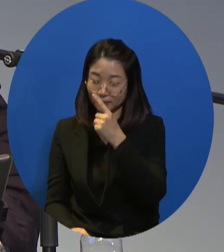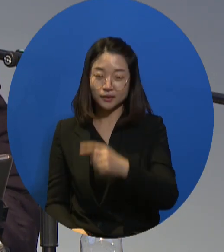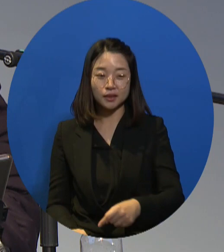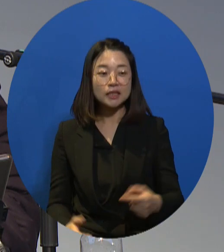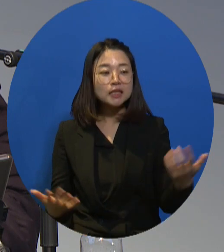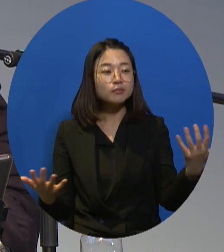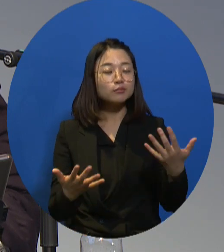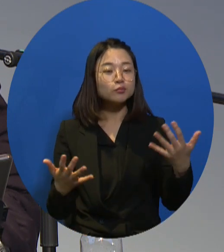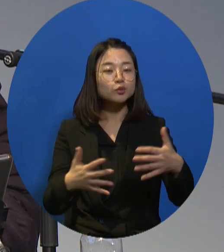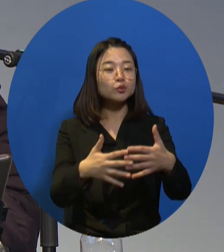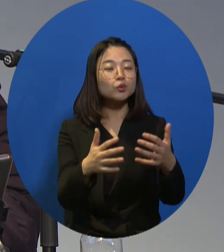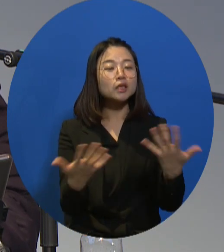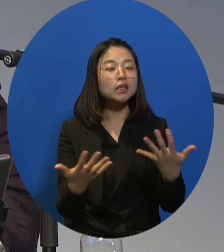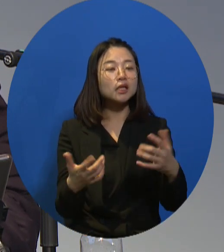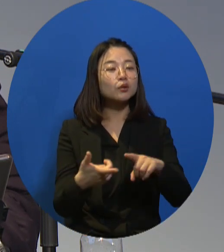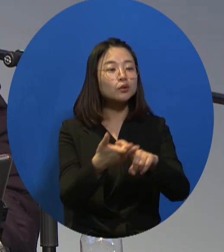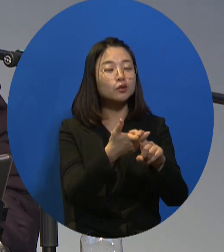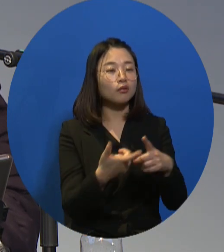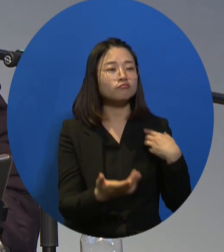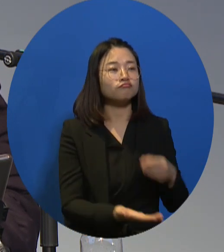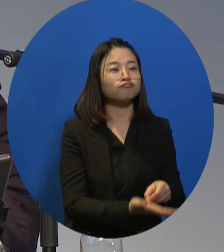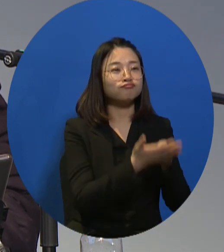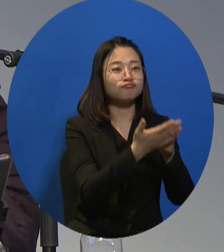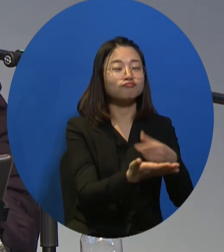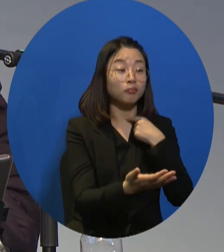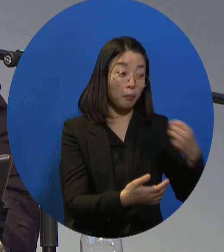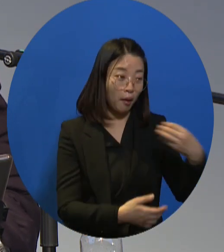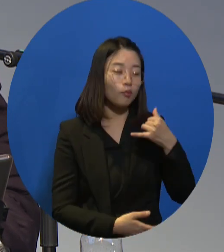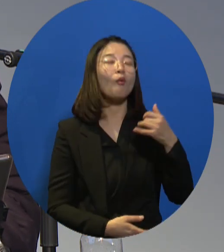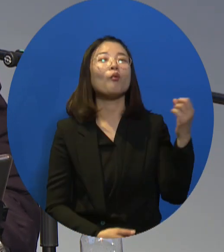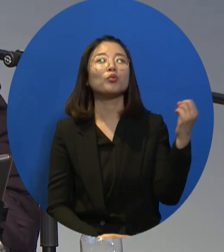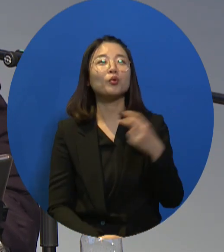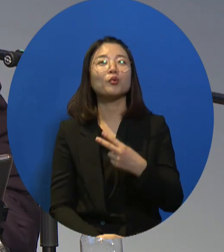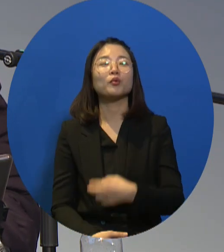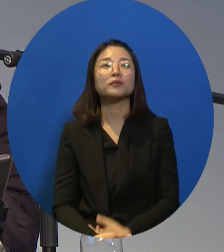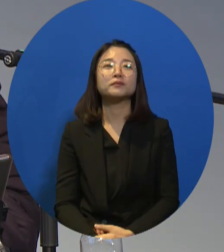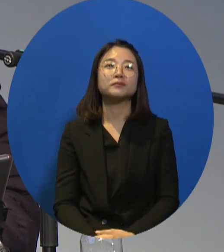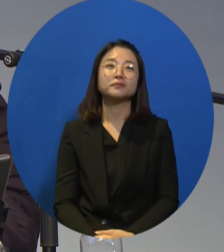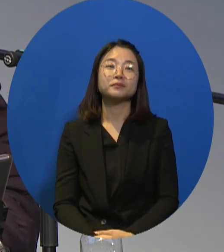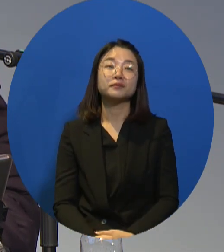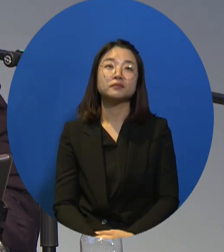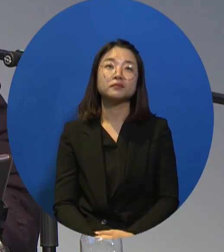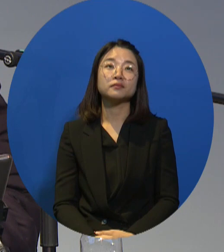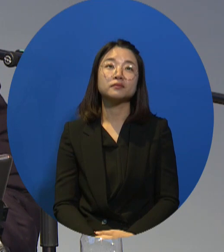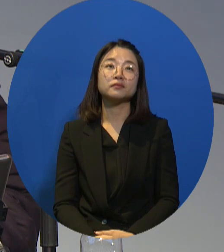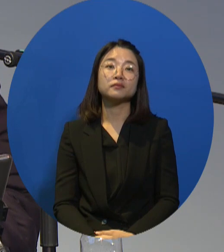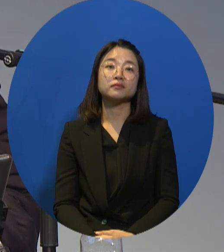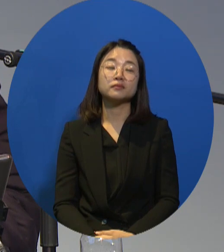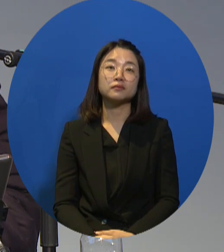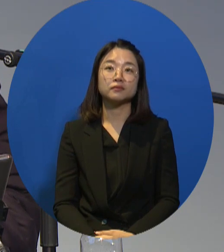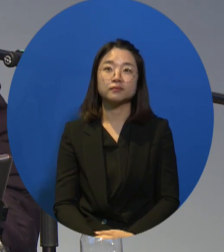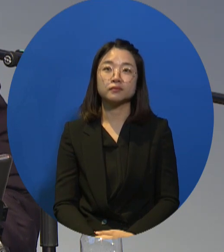laborers, they said some of them said that they would love to join a labor union.